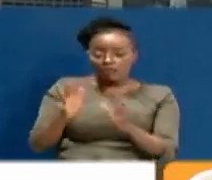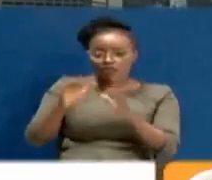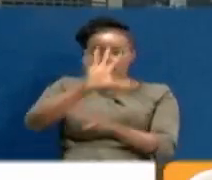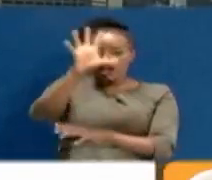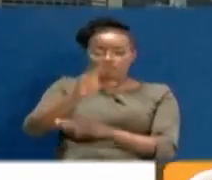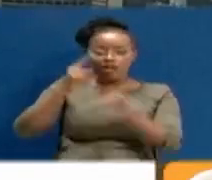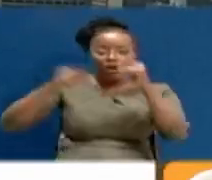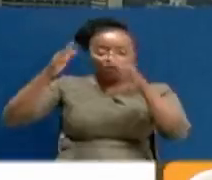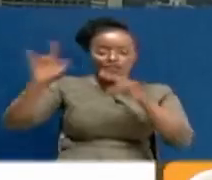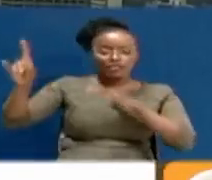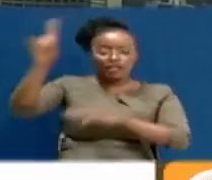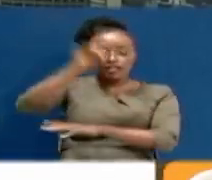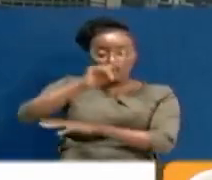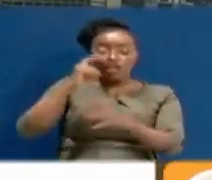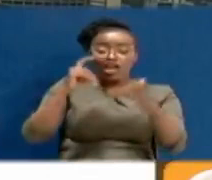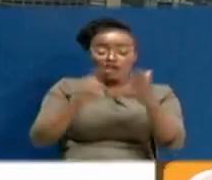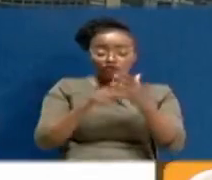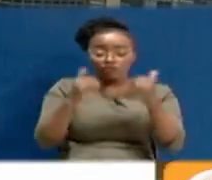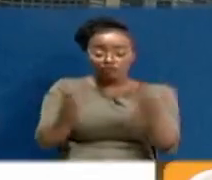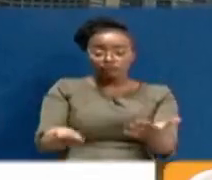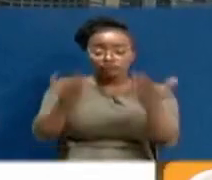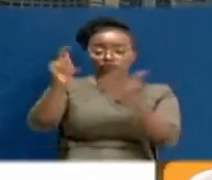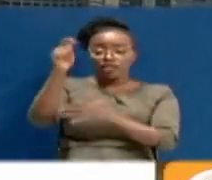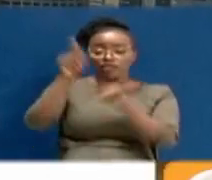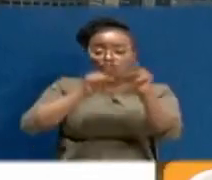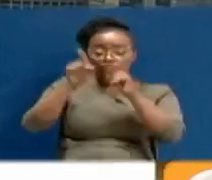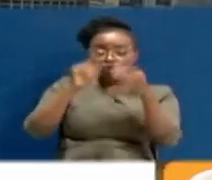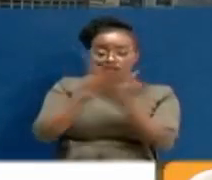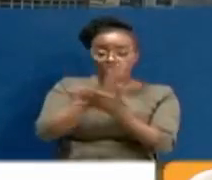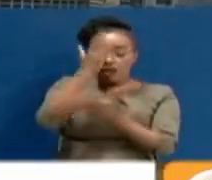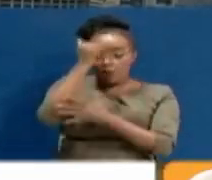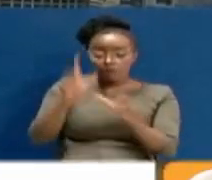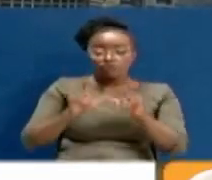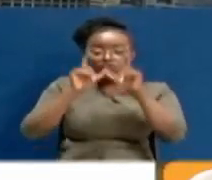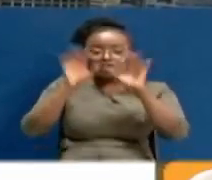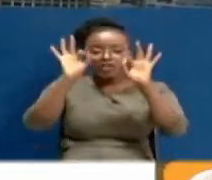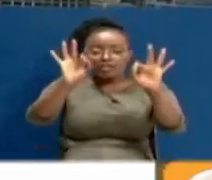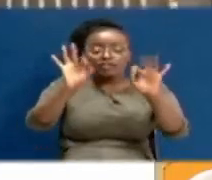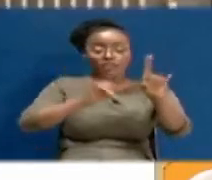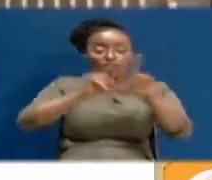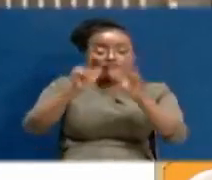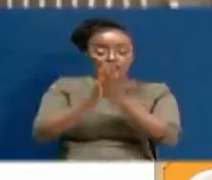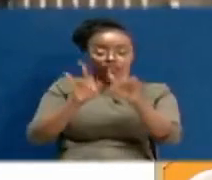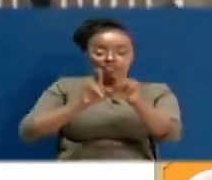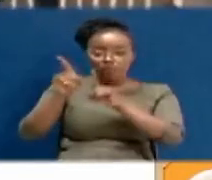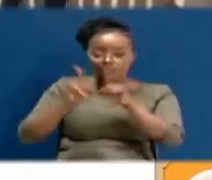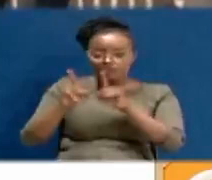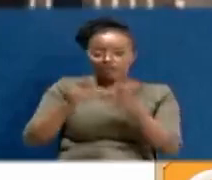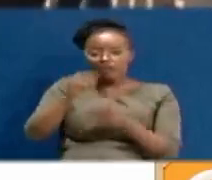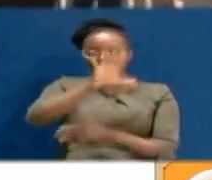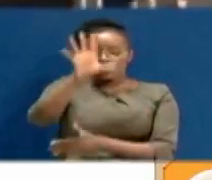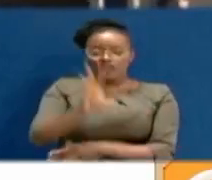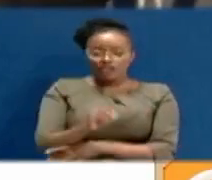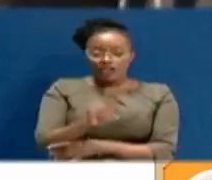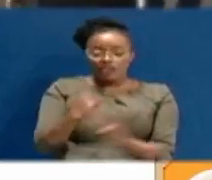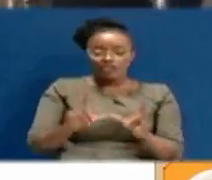Africa Winners' Day. The recognition is a boost to the country's tourism sector as it rewards excellence in travel and tourism in the continent.